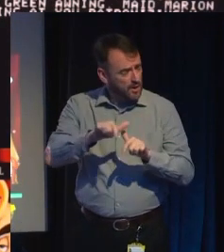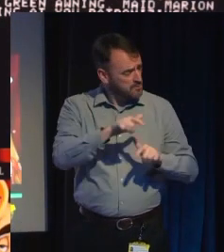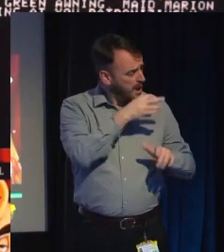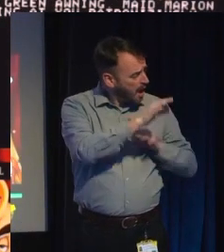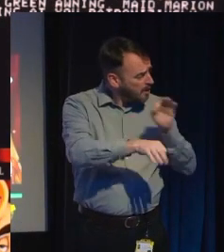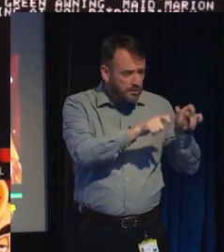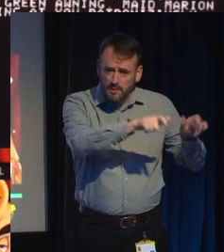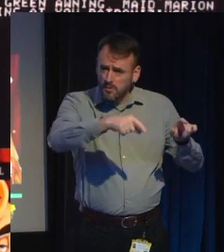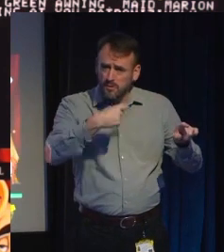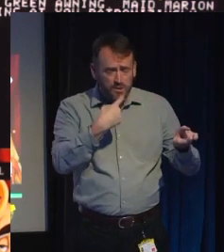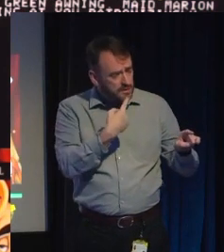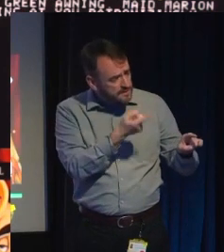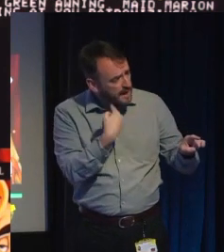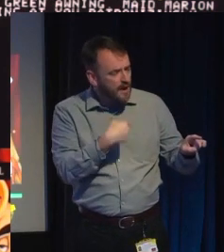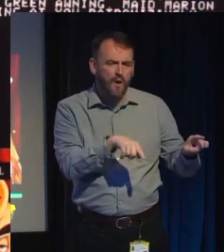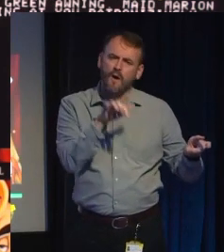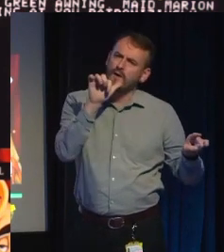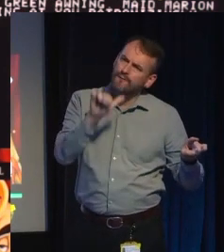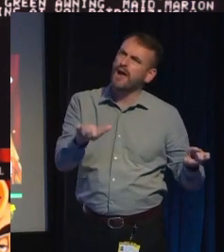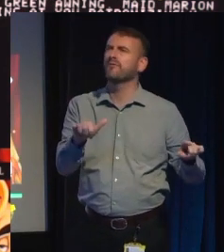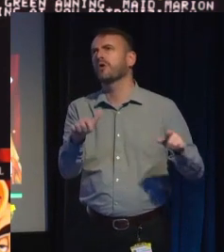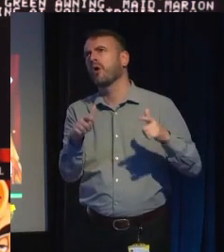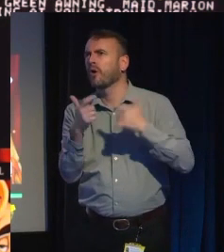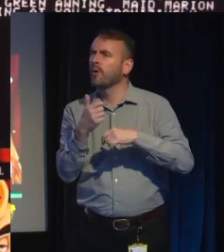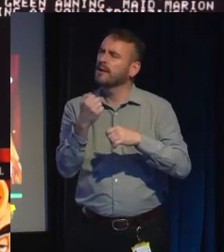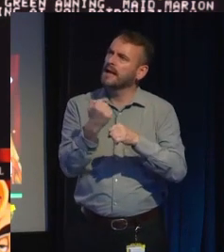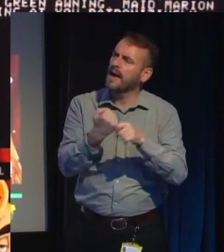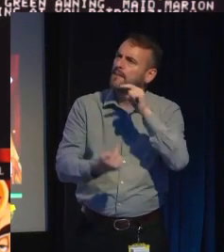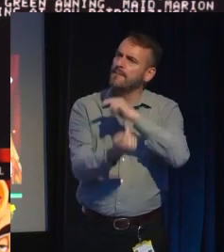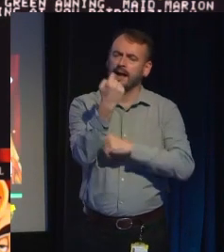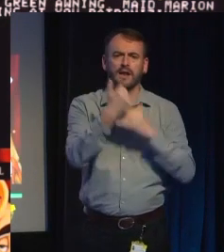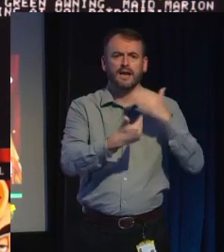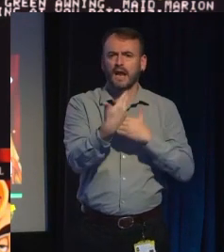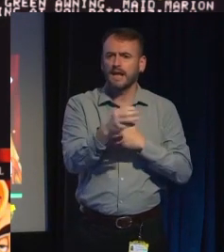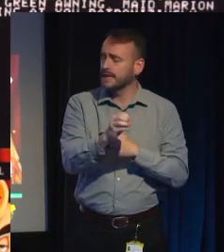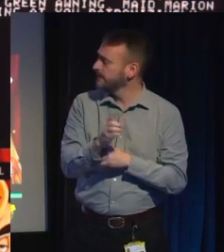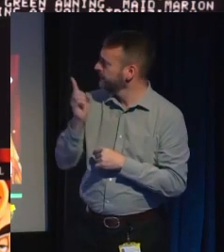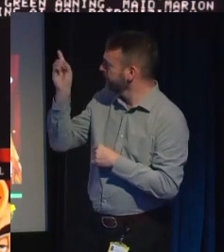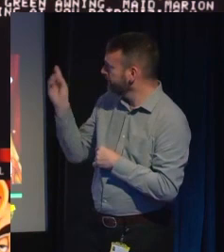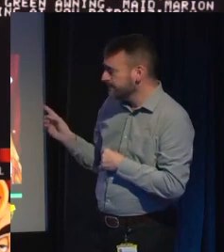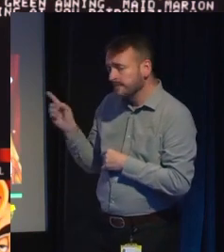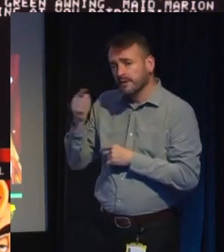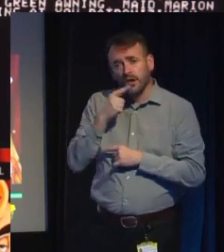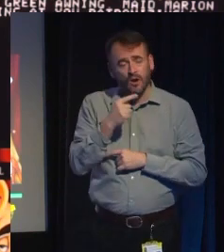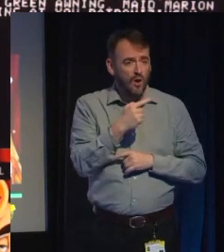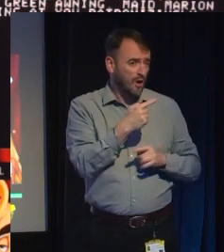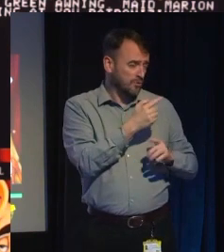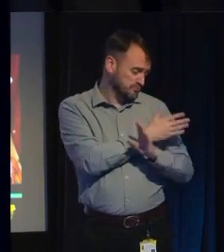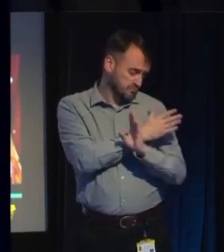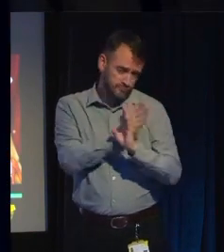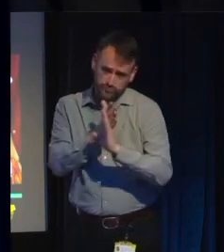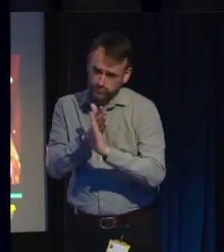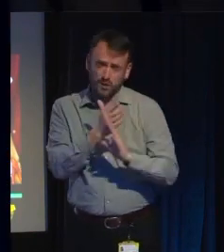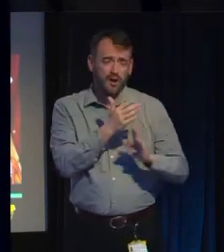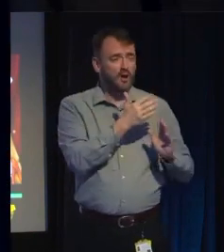that their favourite comedy games were from the 90s, because in the 80s and 90s were a great time for humour in games.